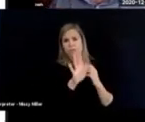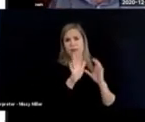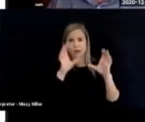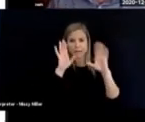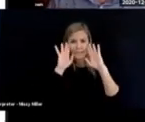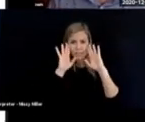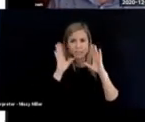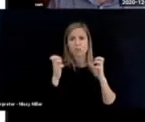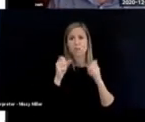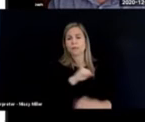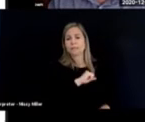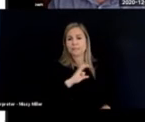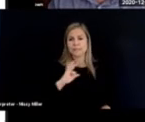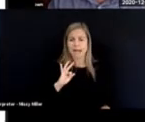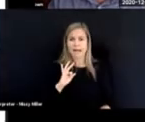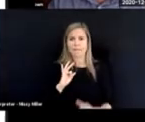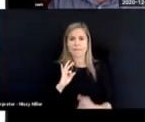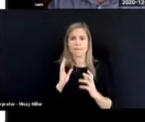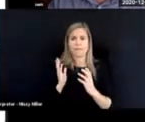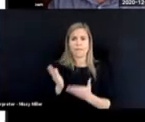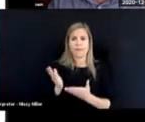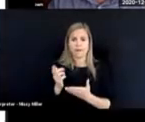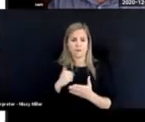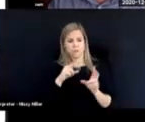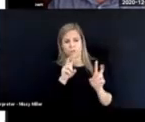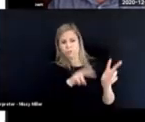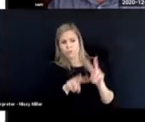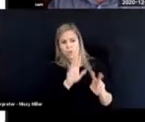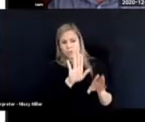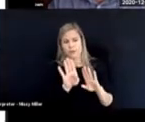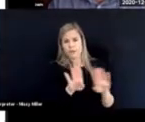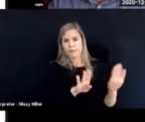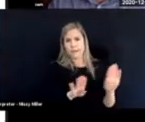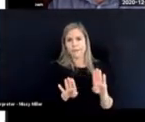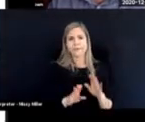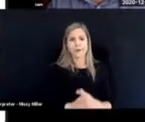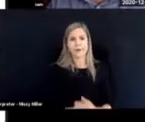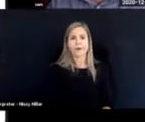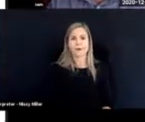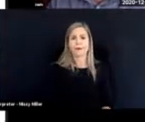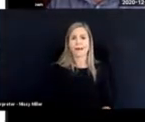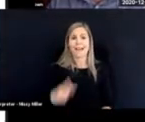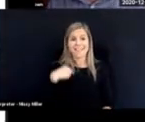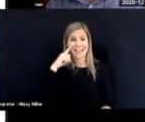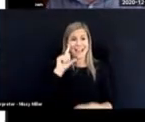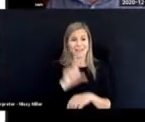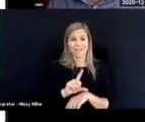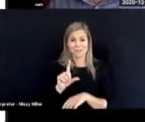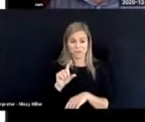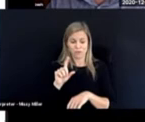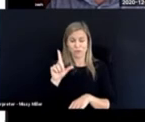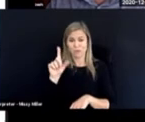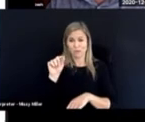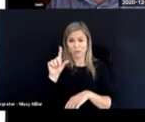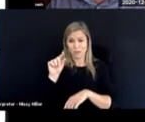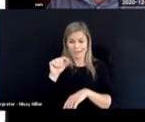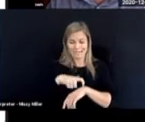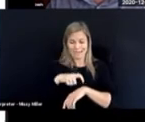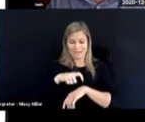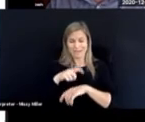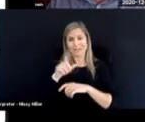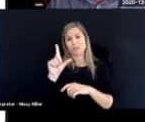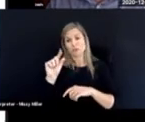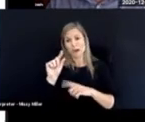attention. And the staff to be tuned in to the child's behavior. And now I see I have 20 minutes